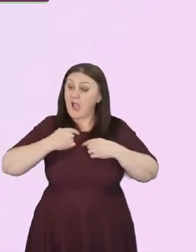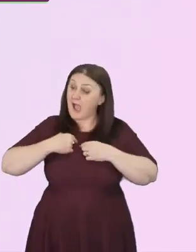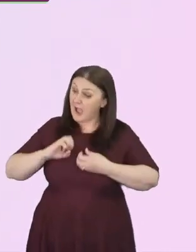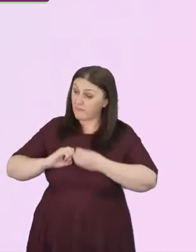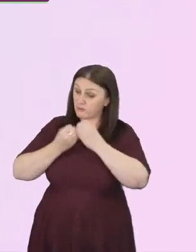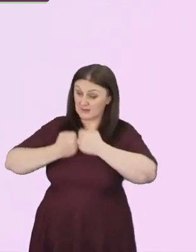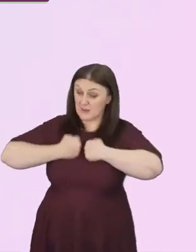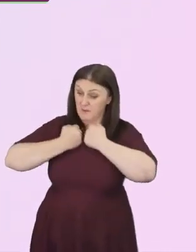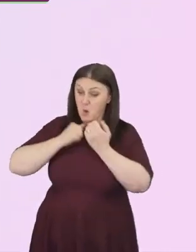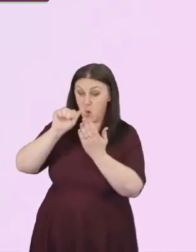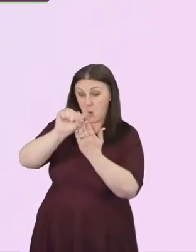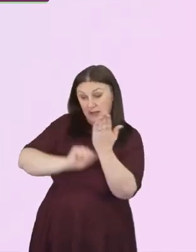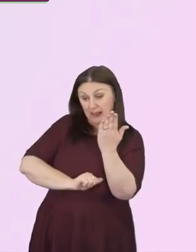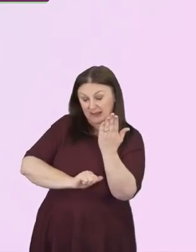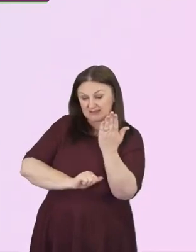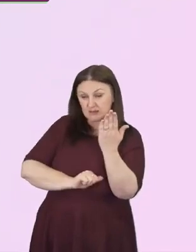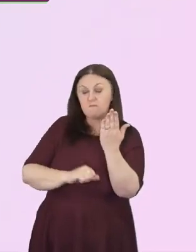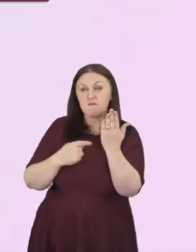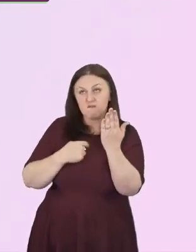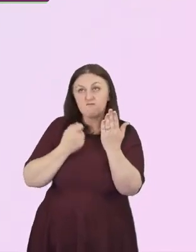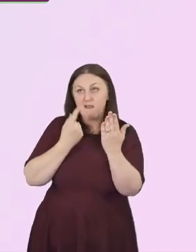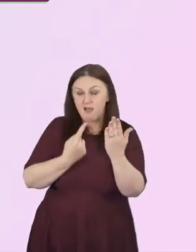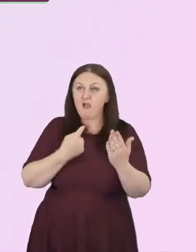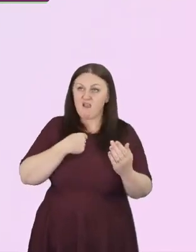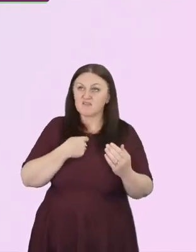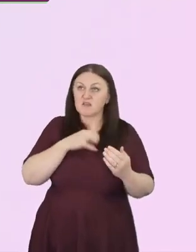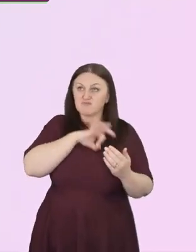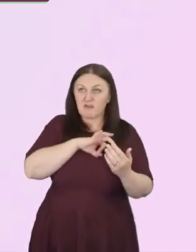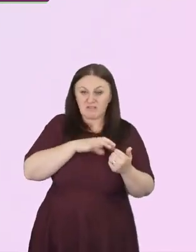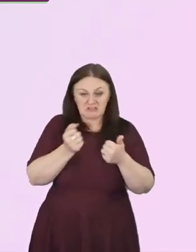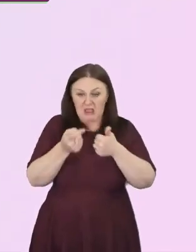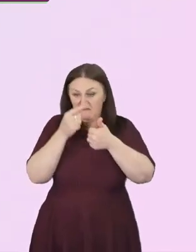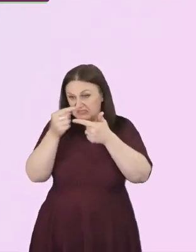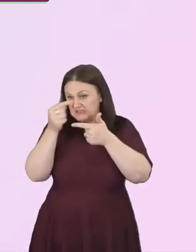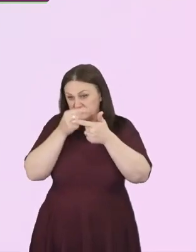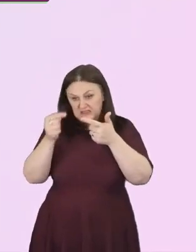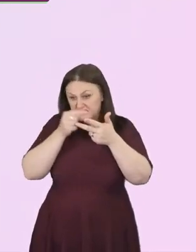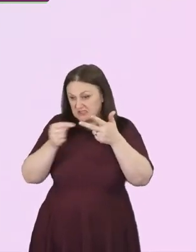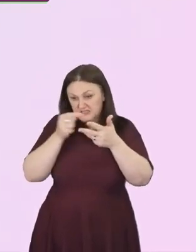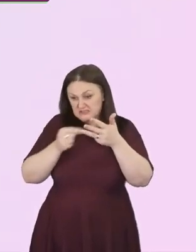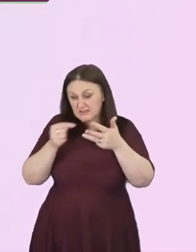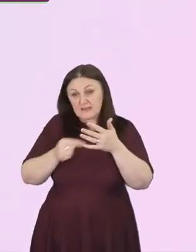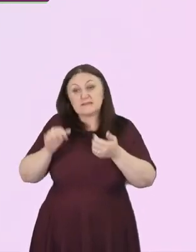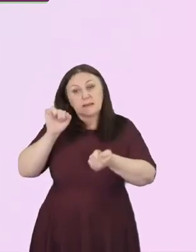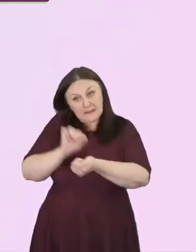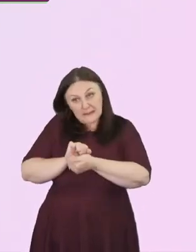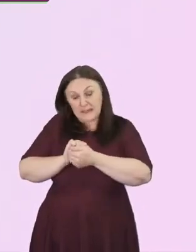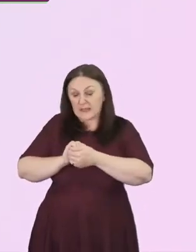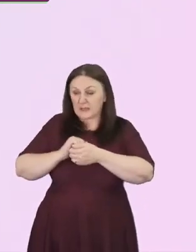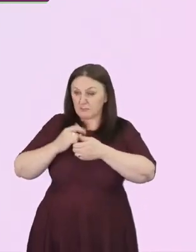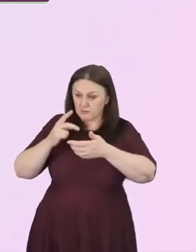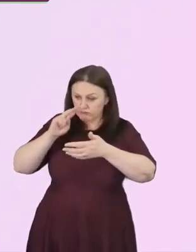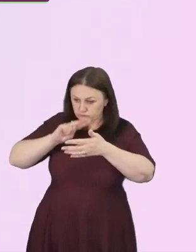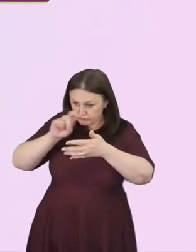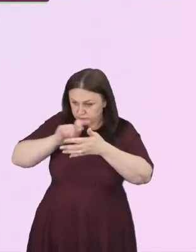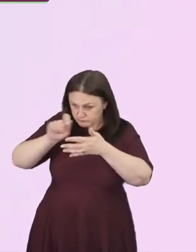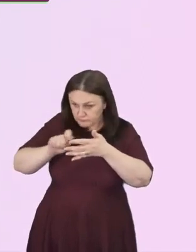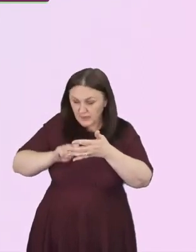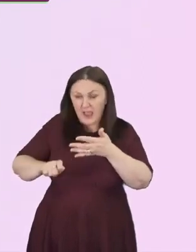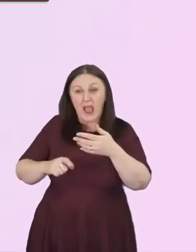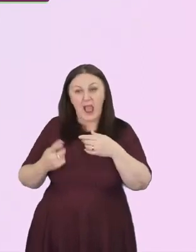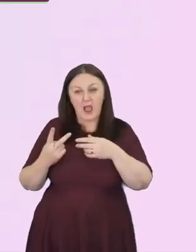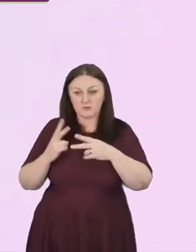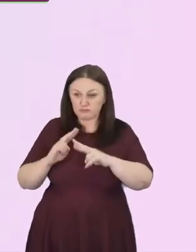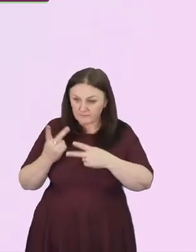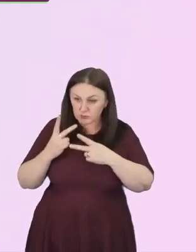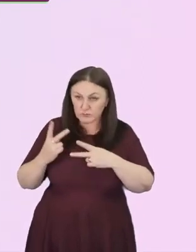own knapsack list and keep revising it? Thirdly, take responsibility. One of the